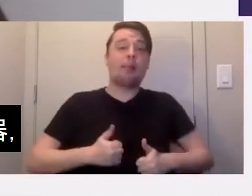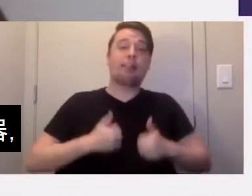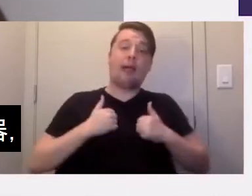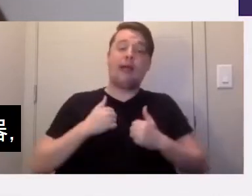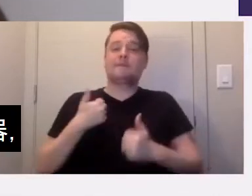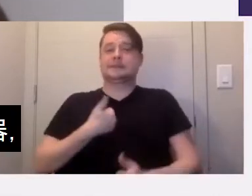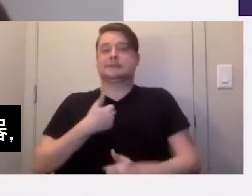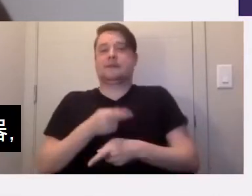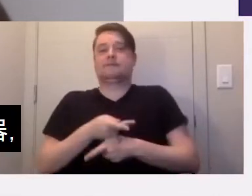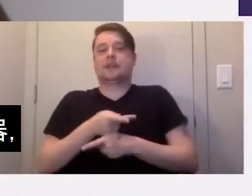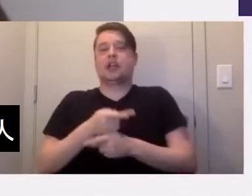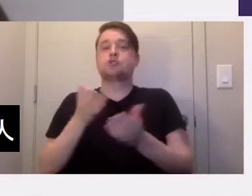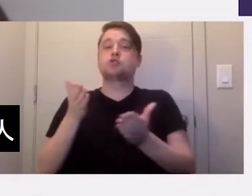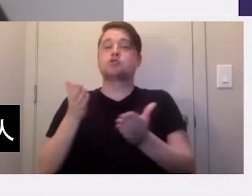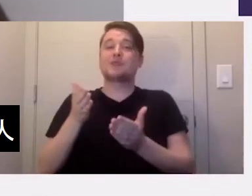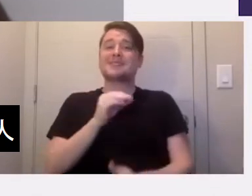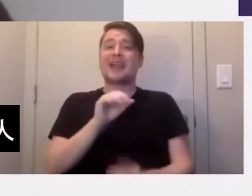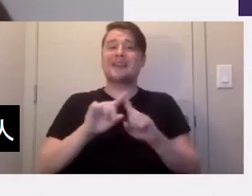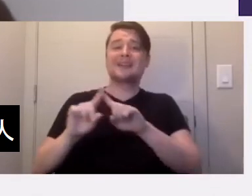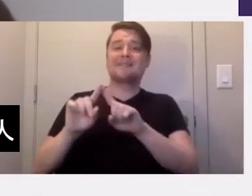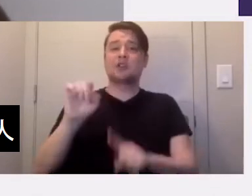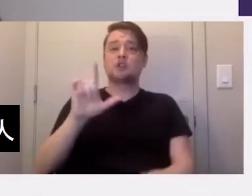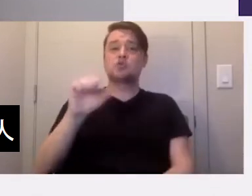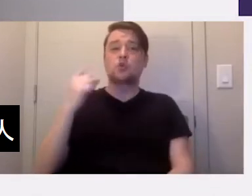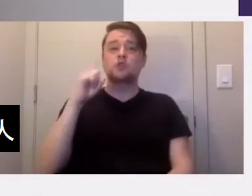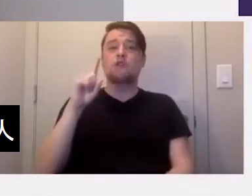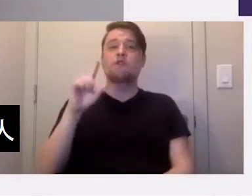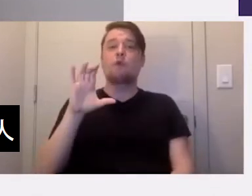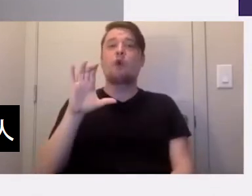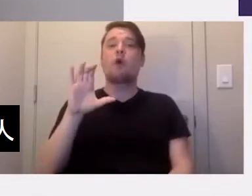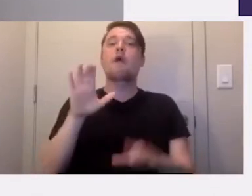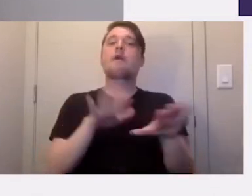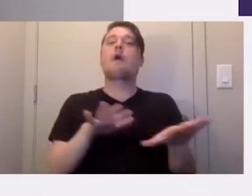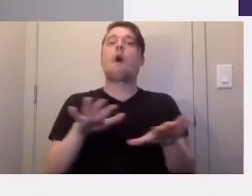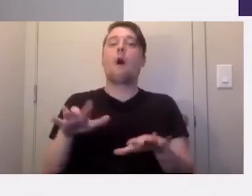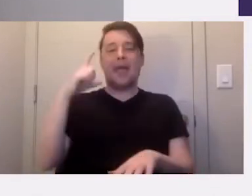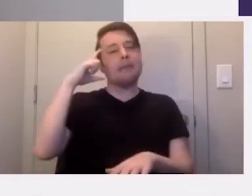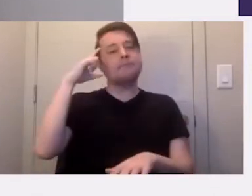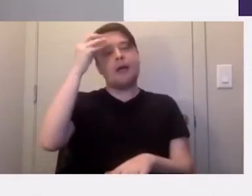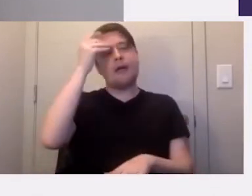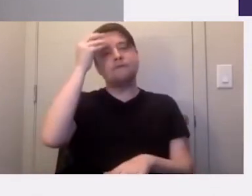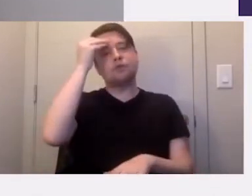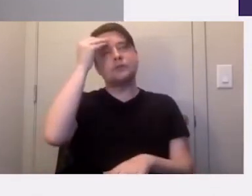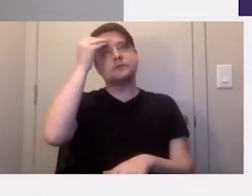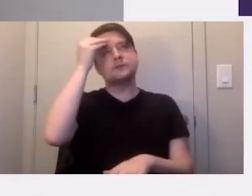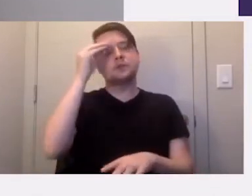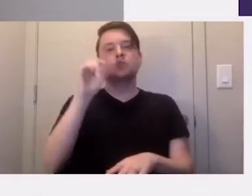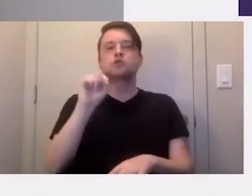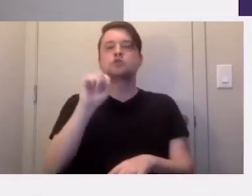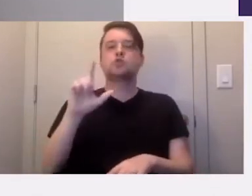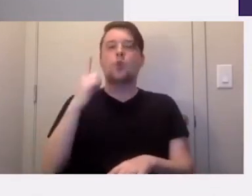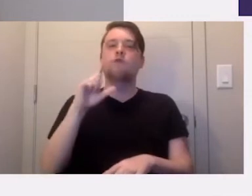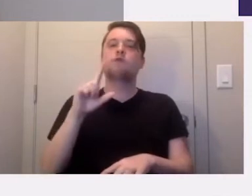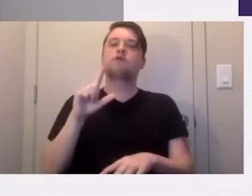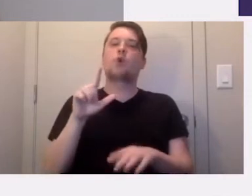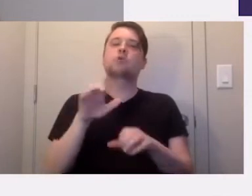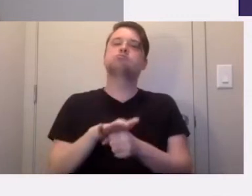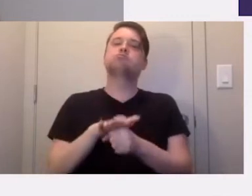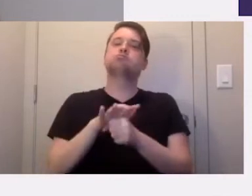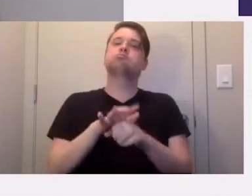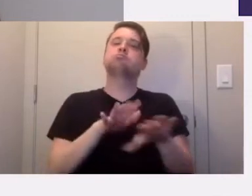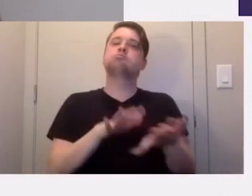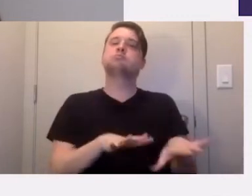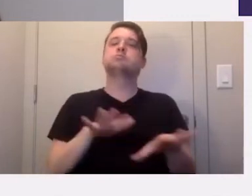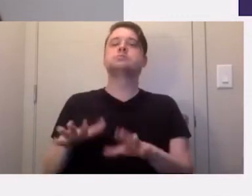services, and Tools for Calm, our mindfulness course for caregivers that teaches practical tools for stress relief. We